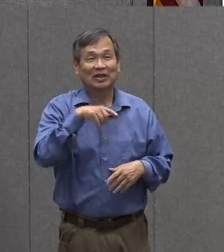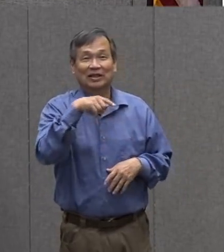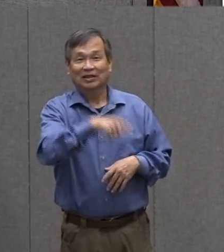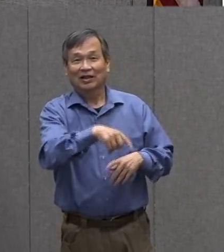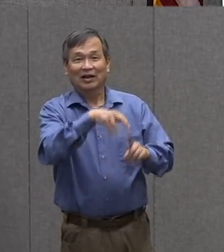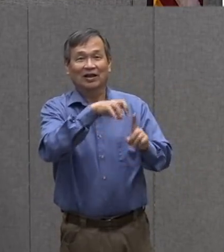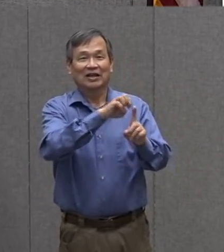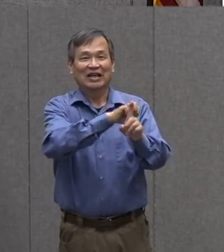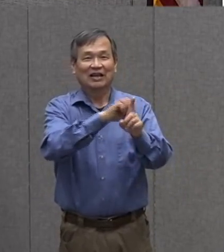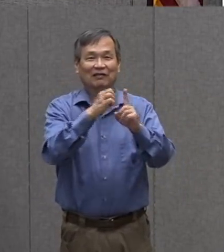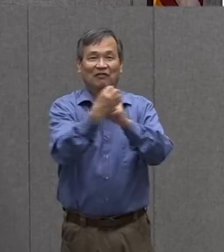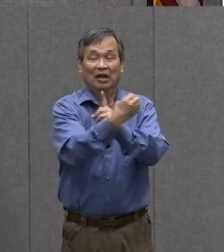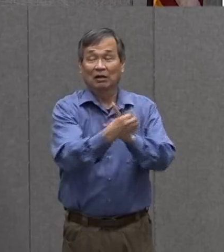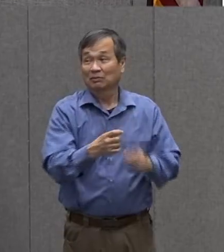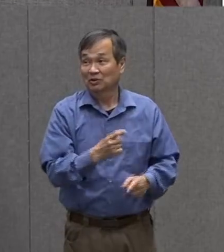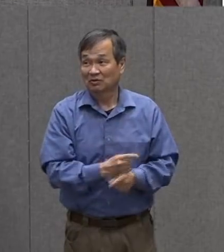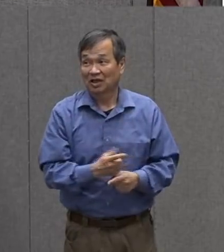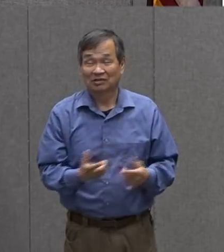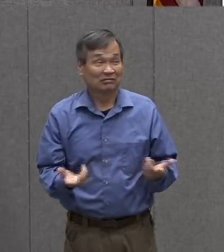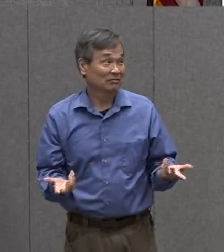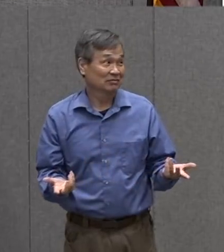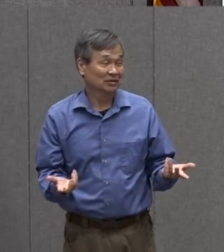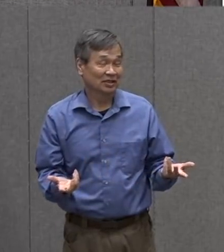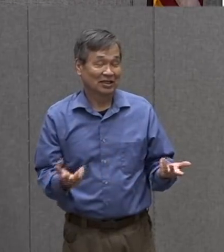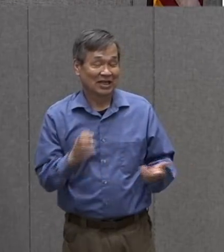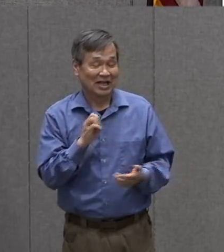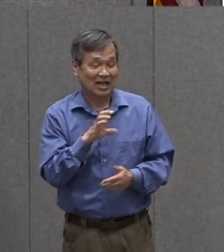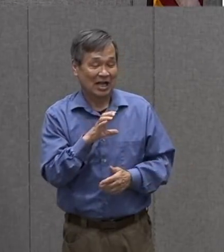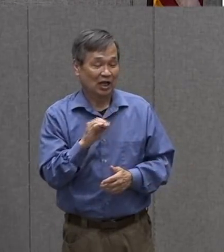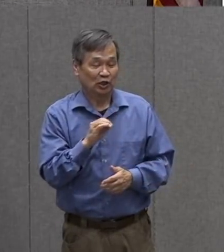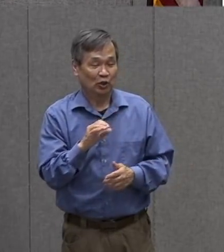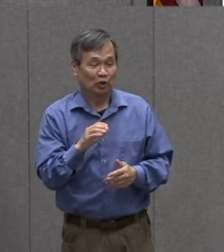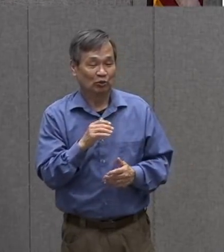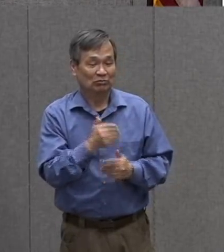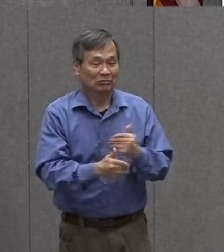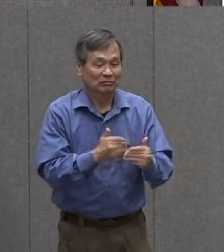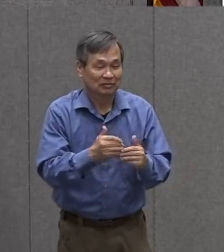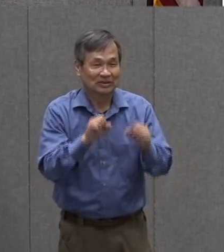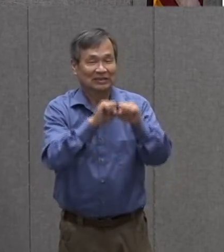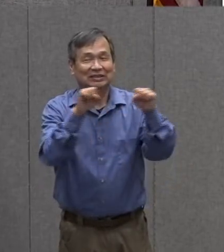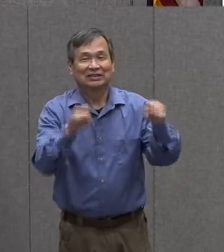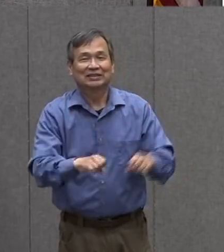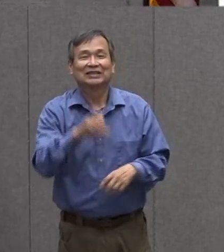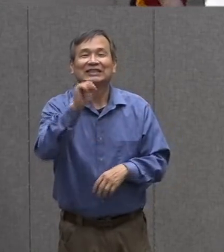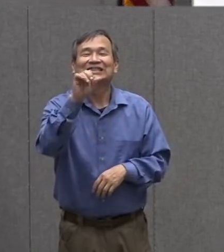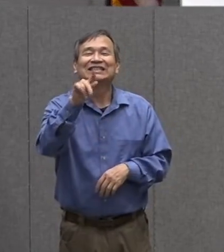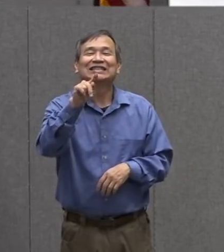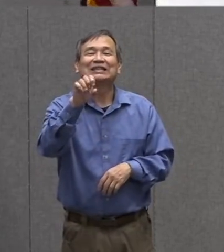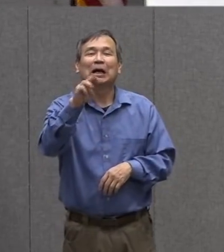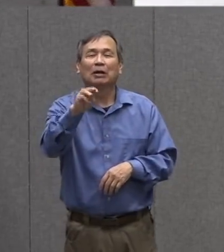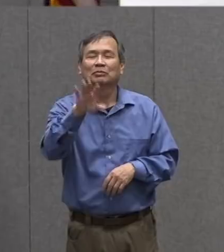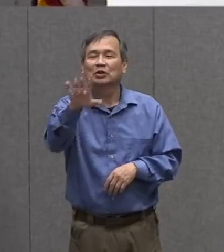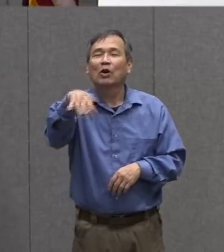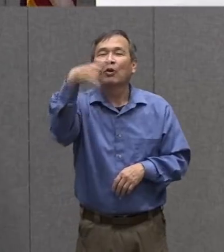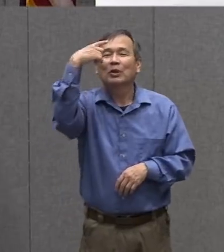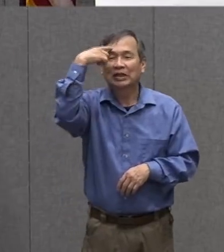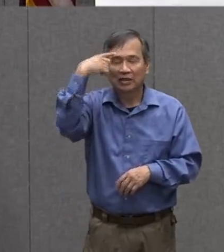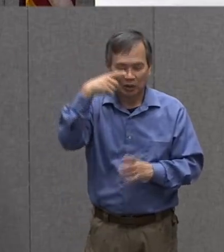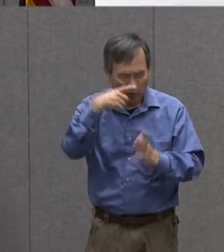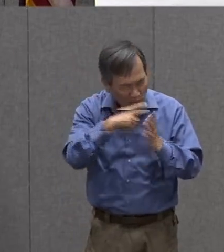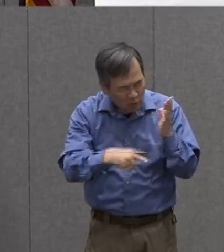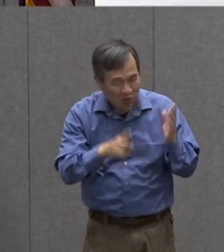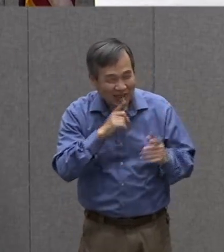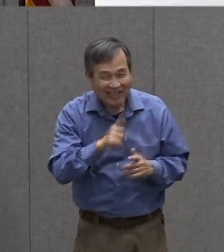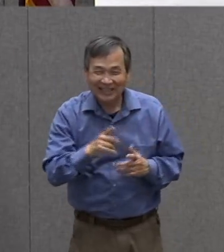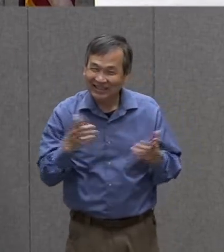environment right the echo system so think about it ladies and gentlemen what is it